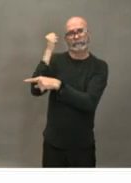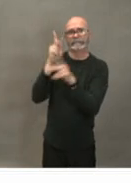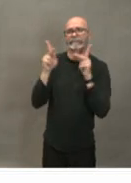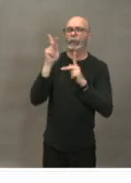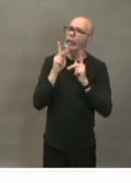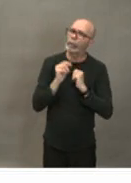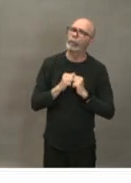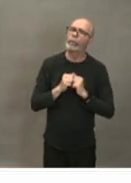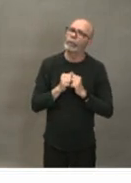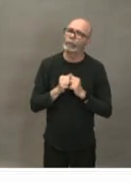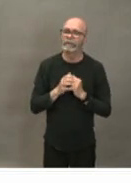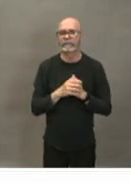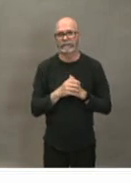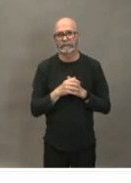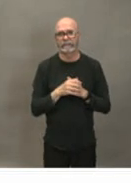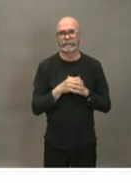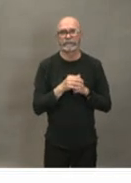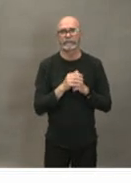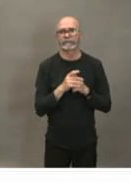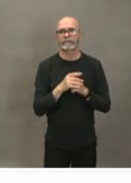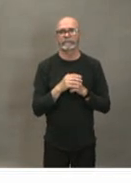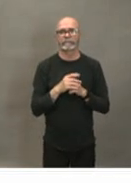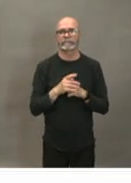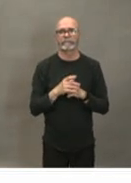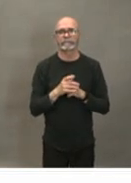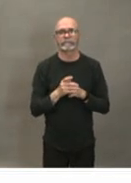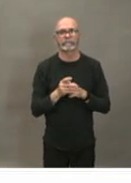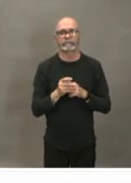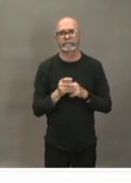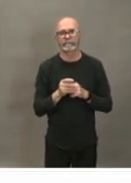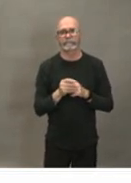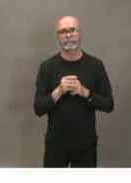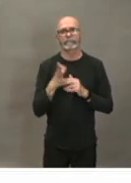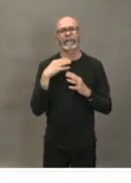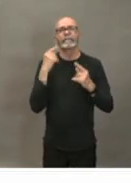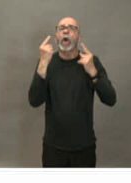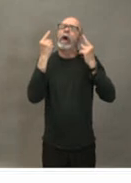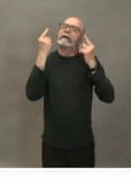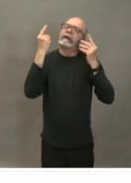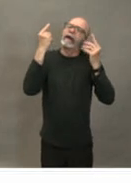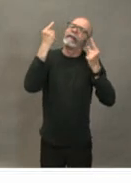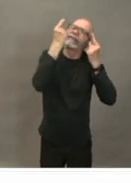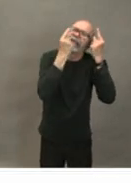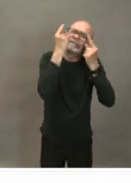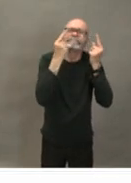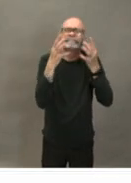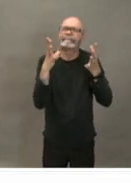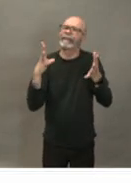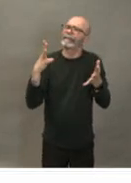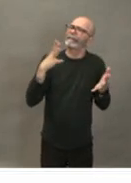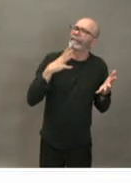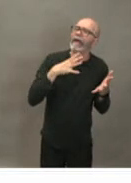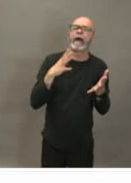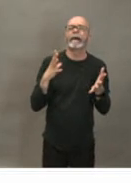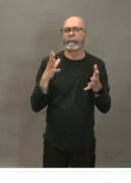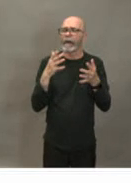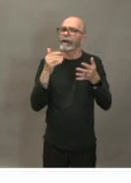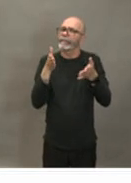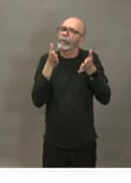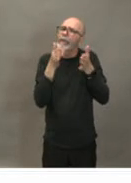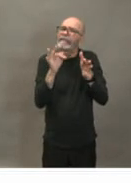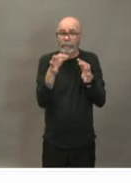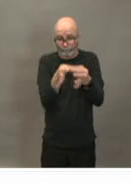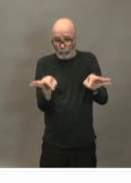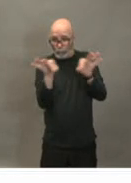those up as well so doing that in a consistent thoughtful way across the country as we make these decisions is important so that's a lot of our